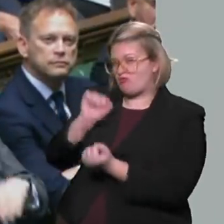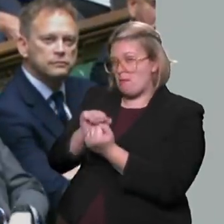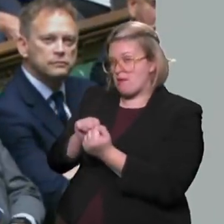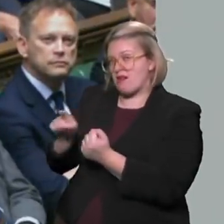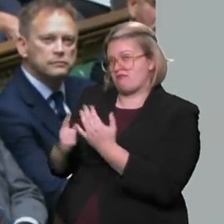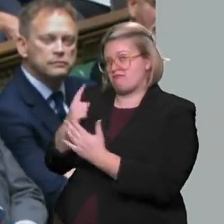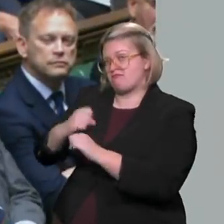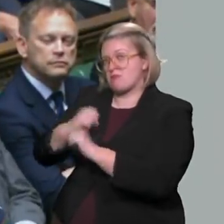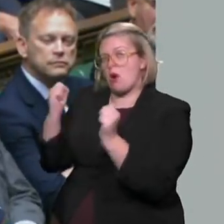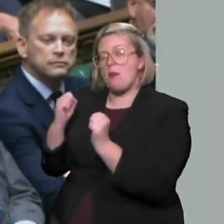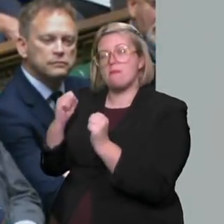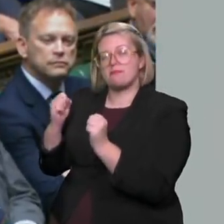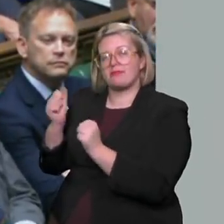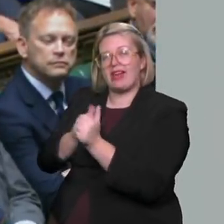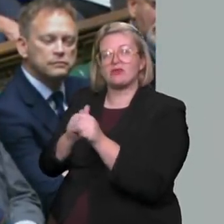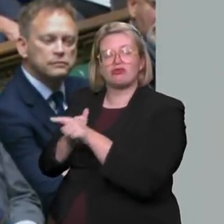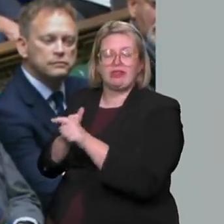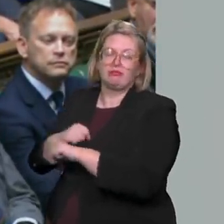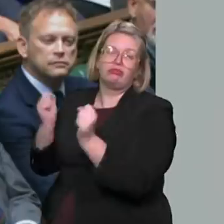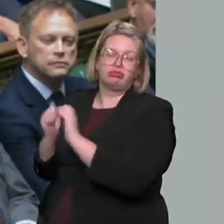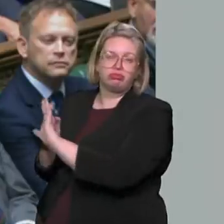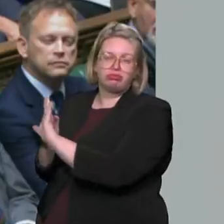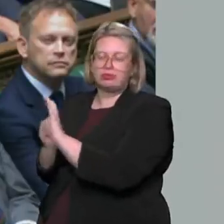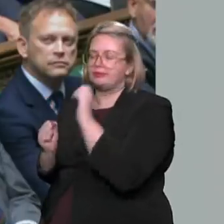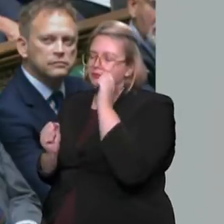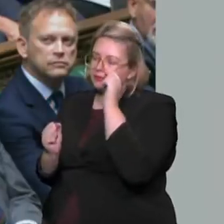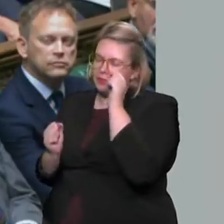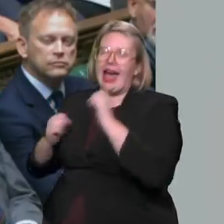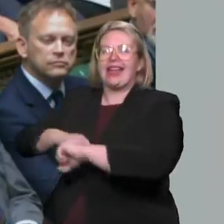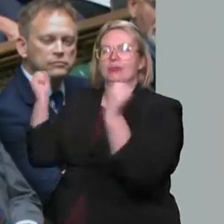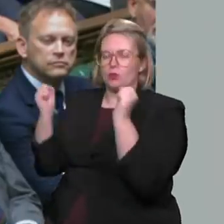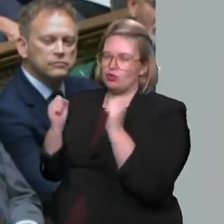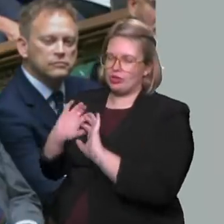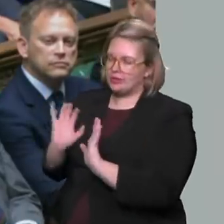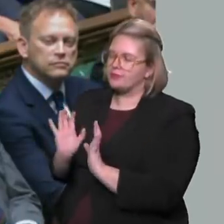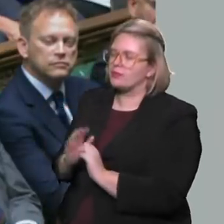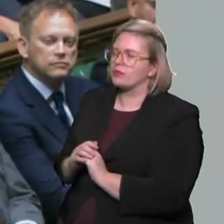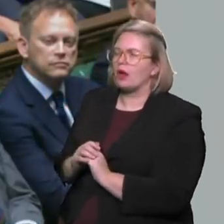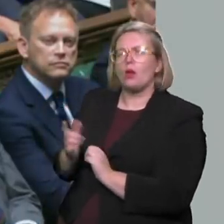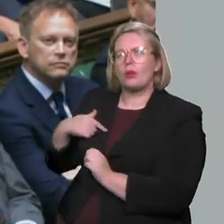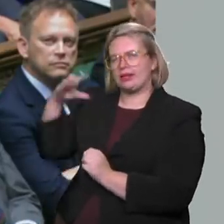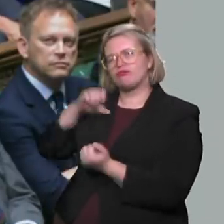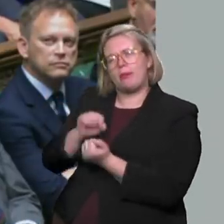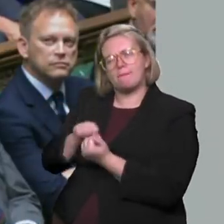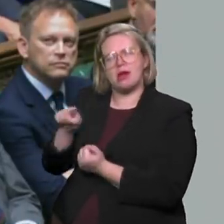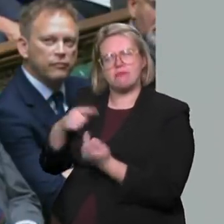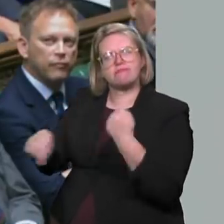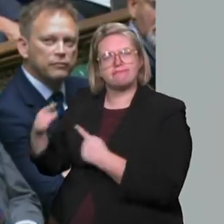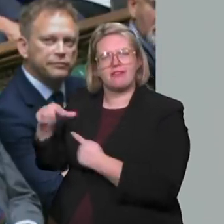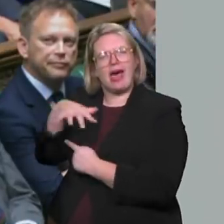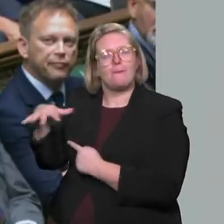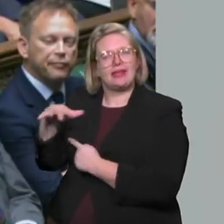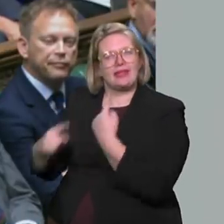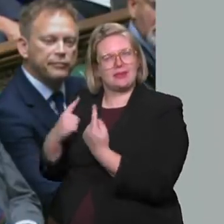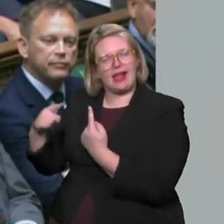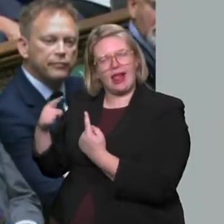disaster. Our thoughts and condolences continue to be with the families of those who lost loved ones. Of course,